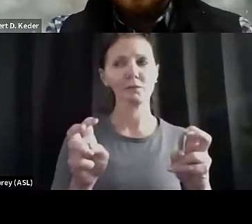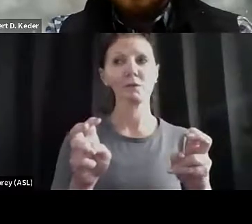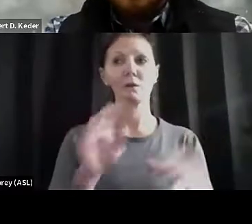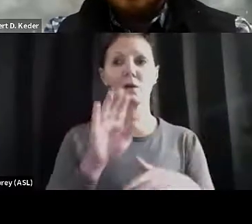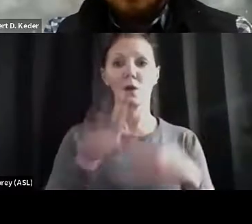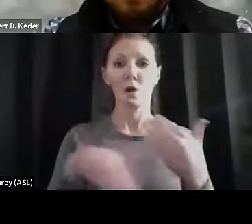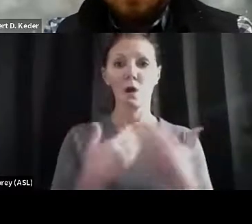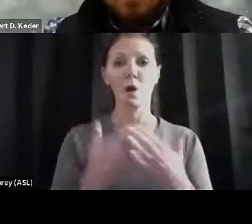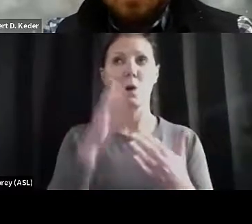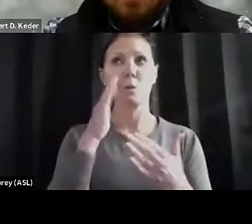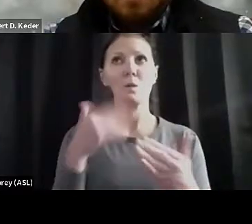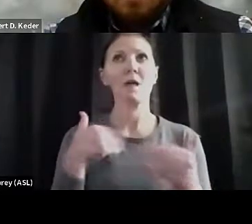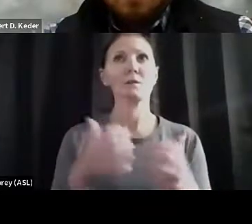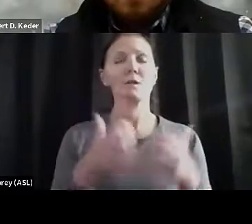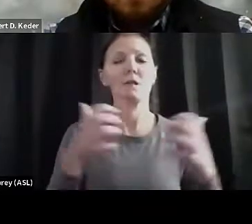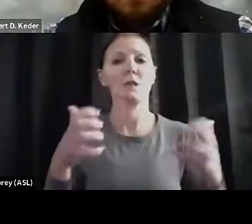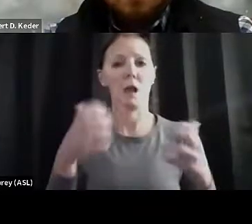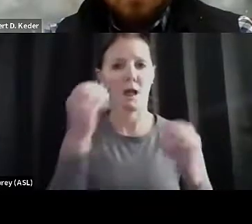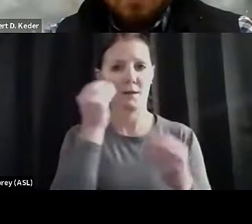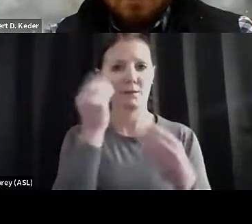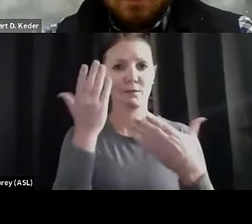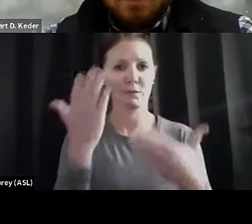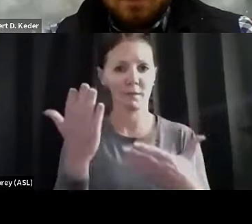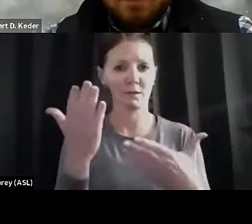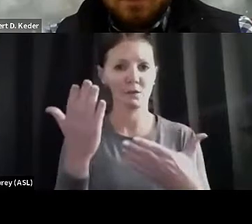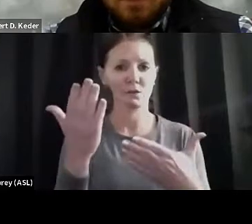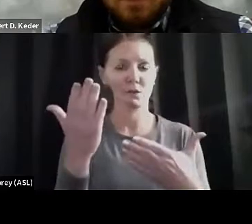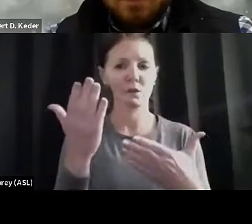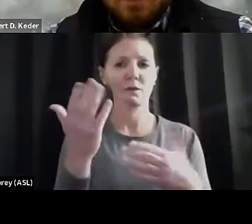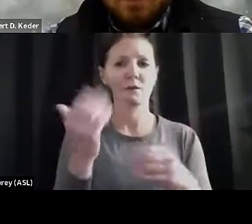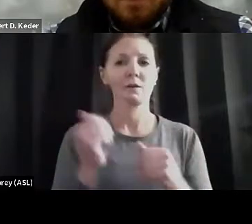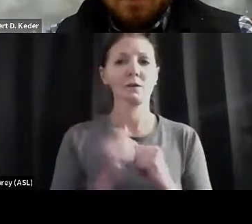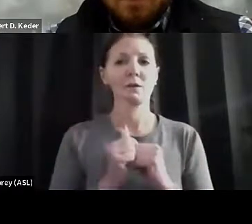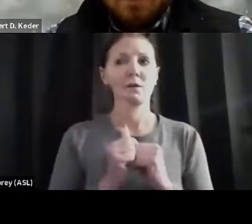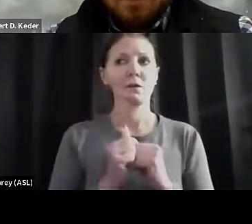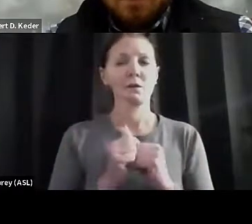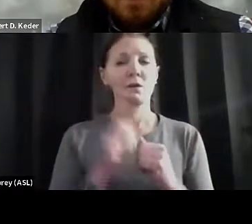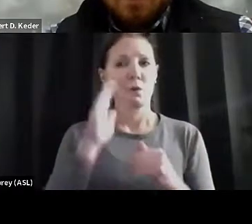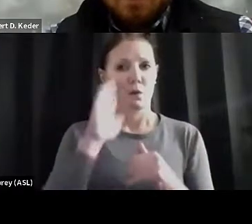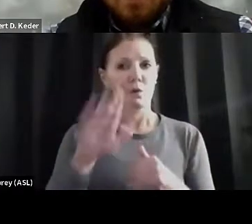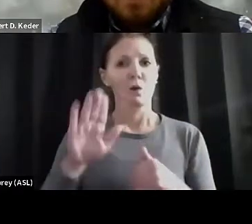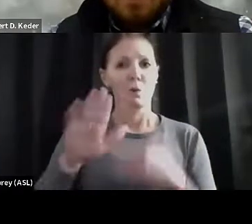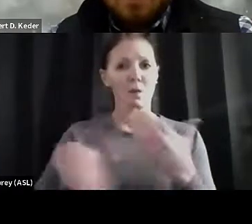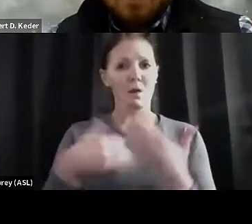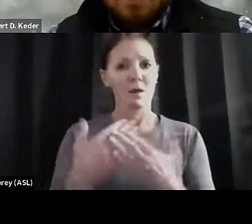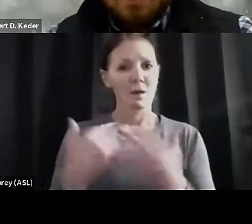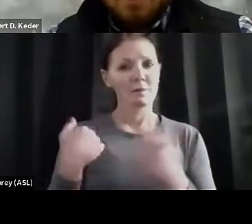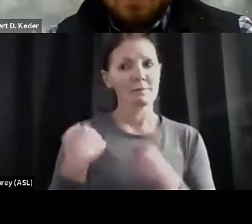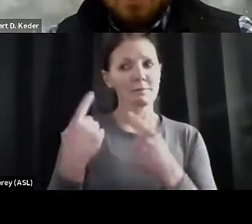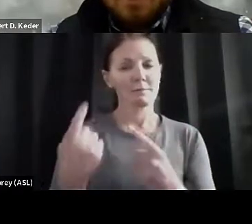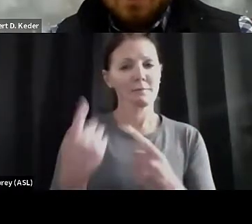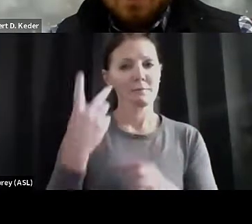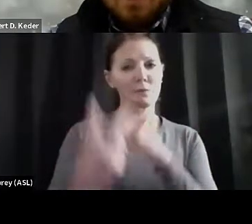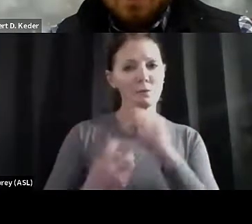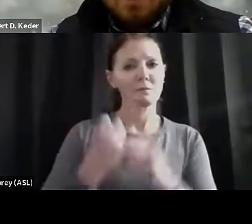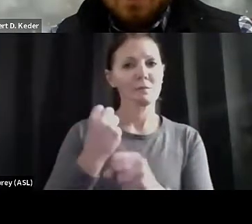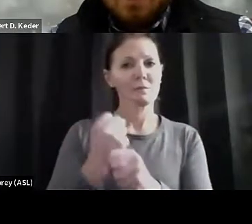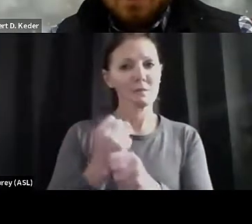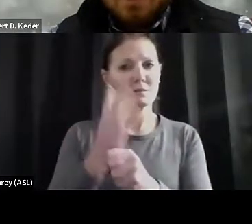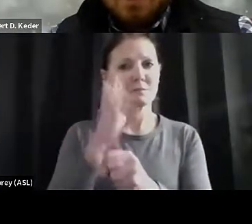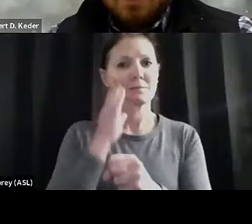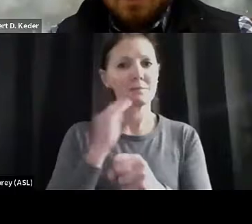lots of information. We all have experienced the last two years with a lot of